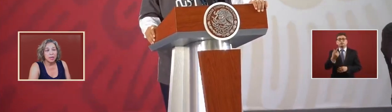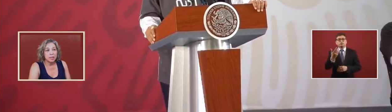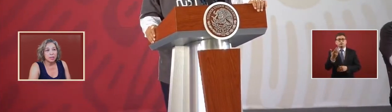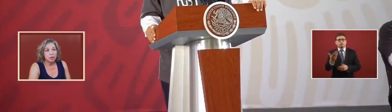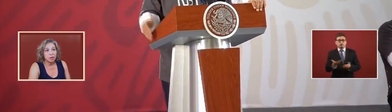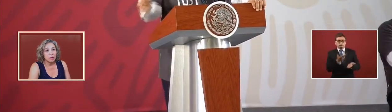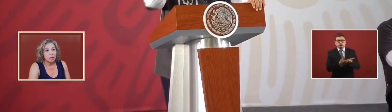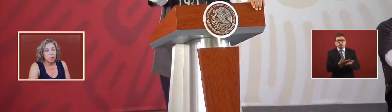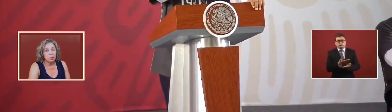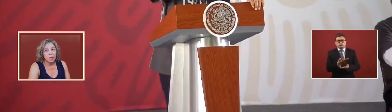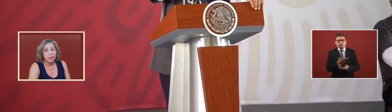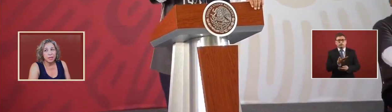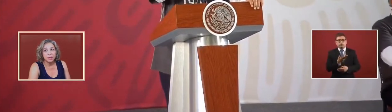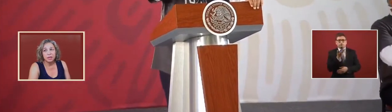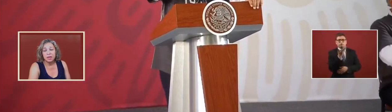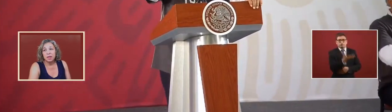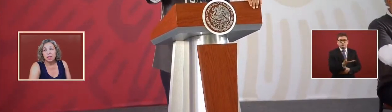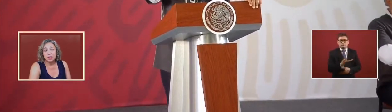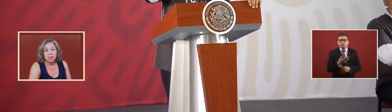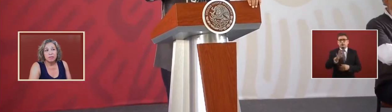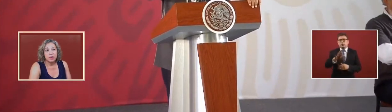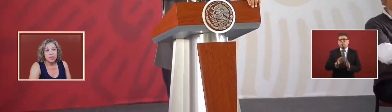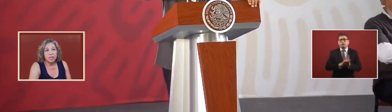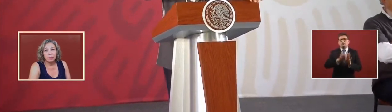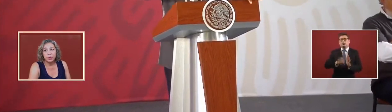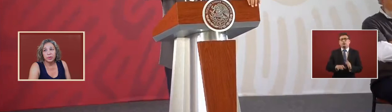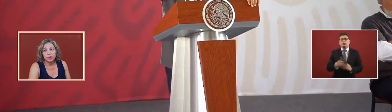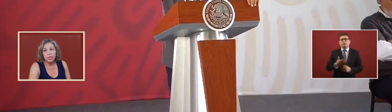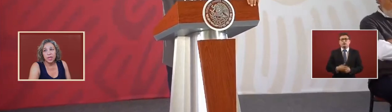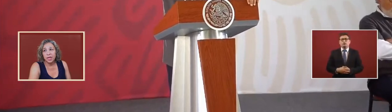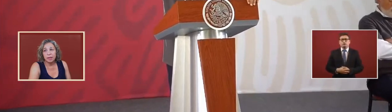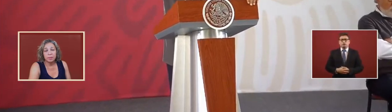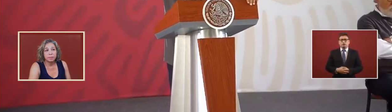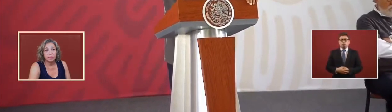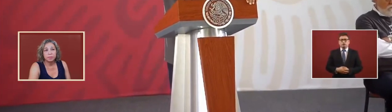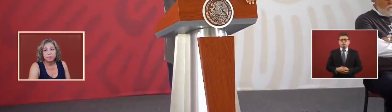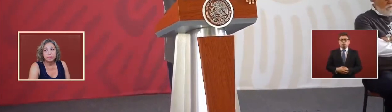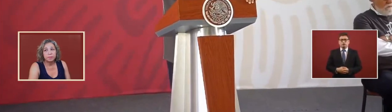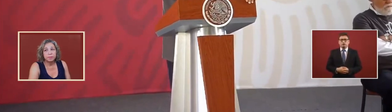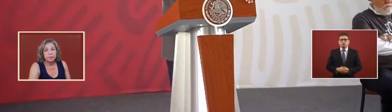request or a complaint say for example today